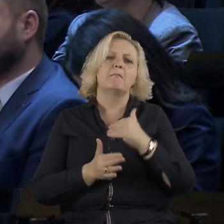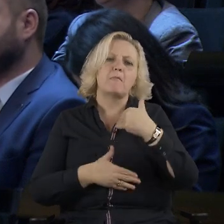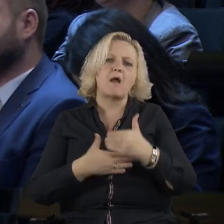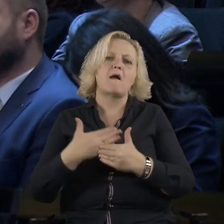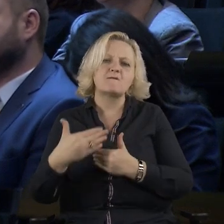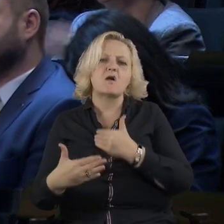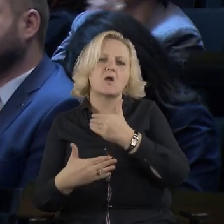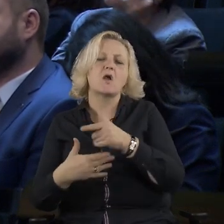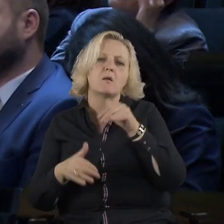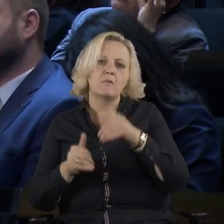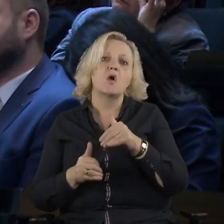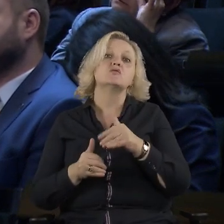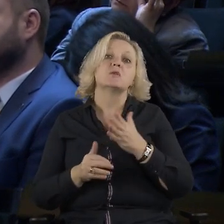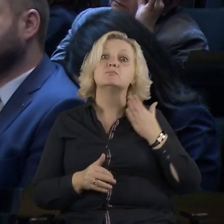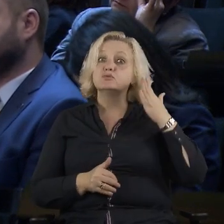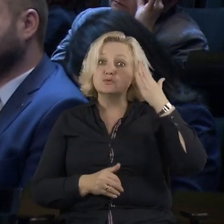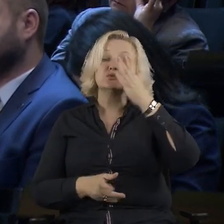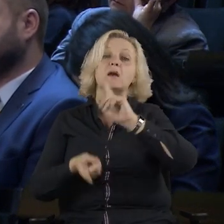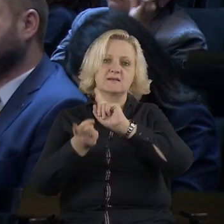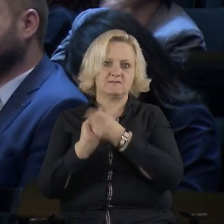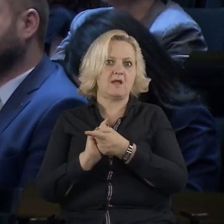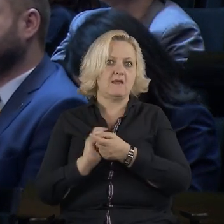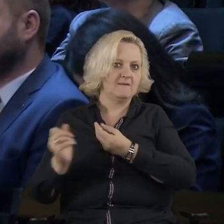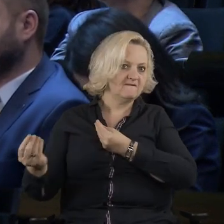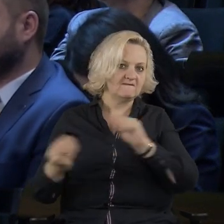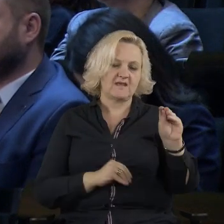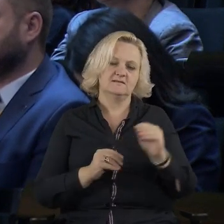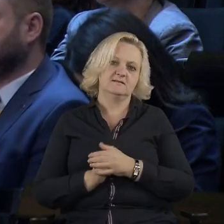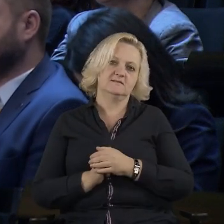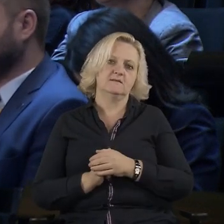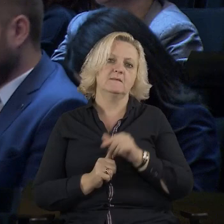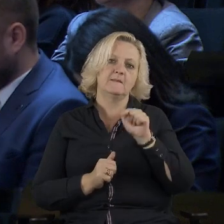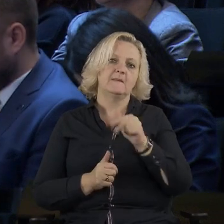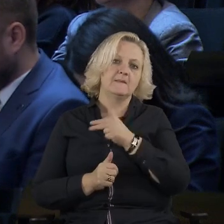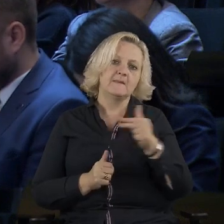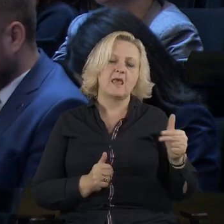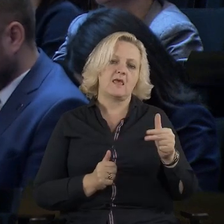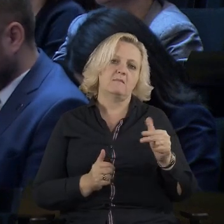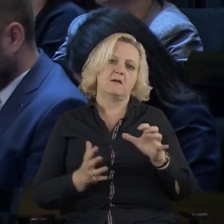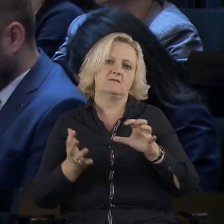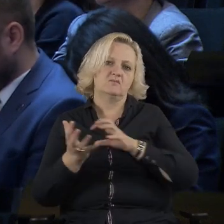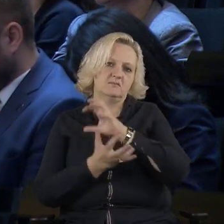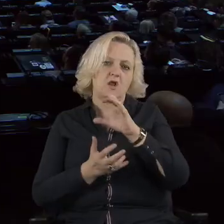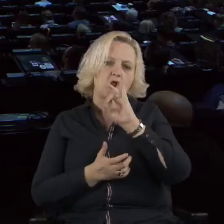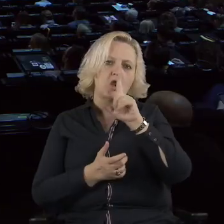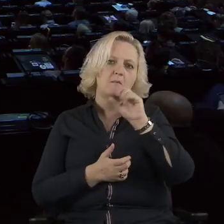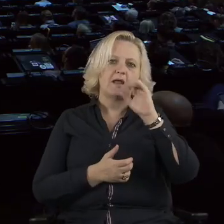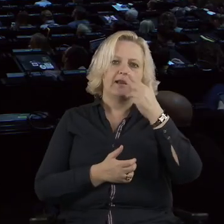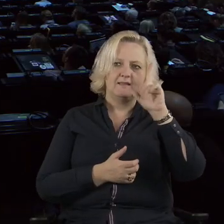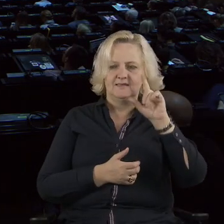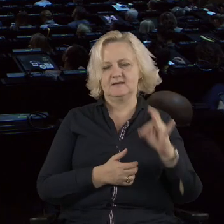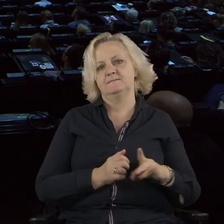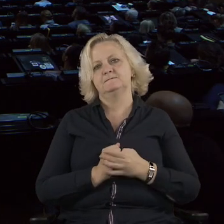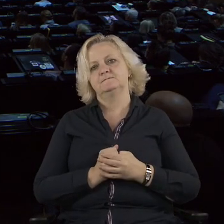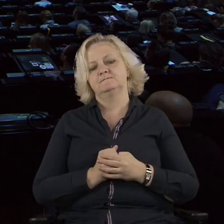the board and create new exciting opportunities on the ground. And this is what we